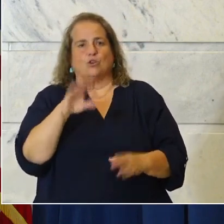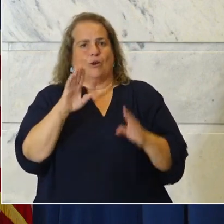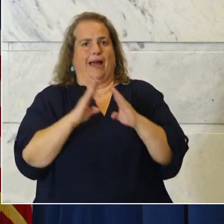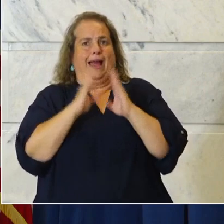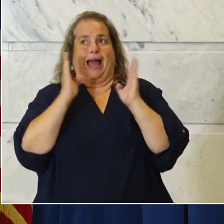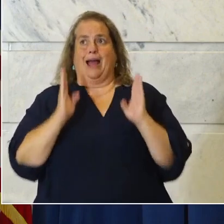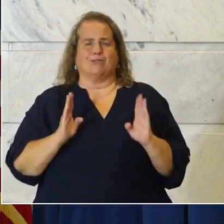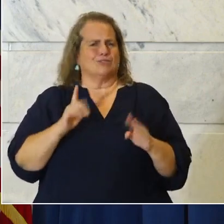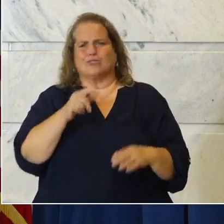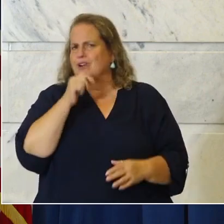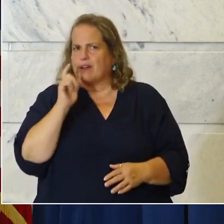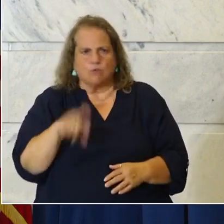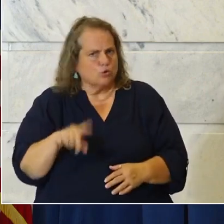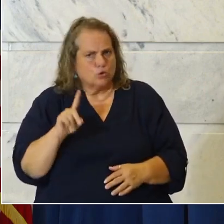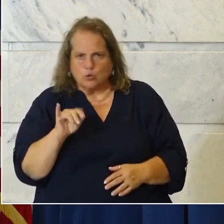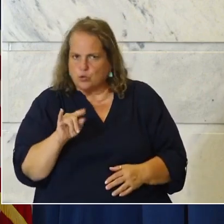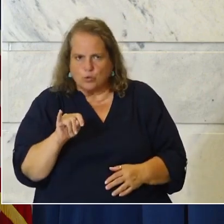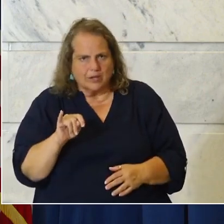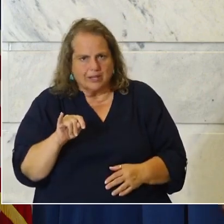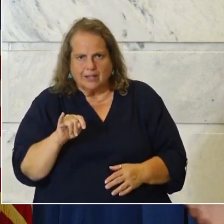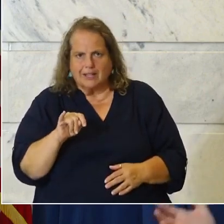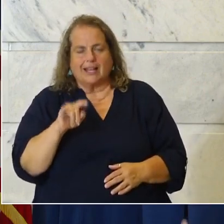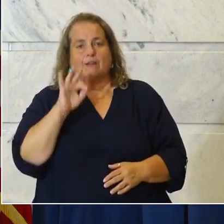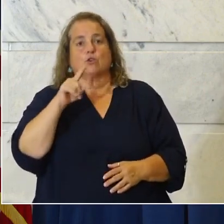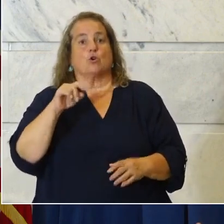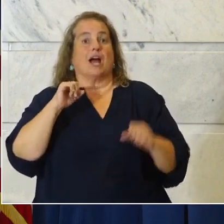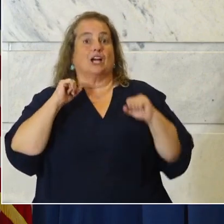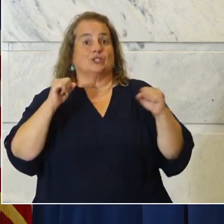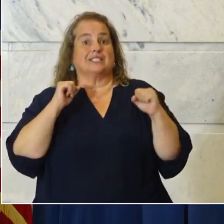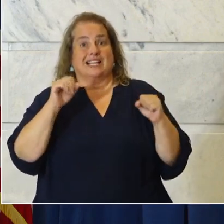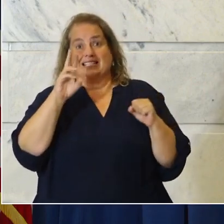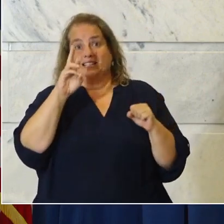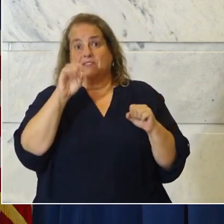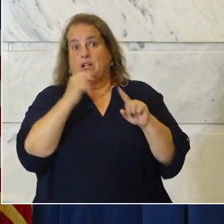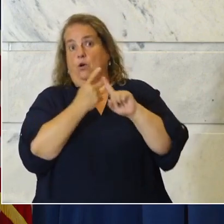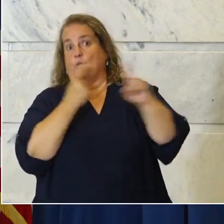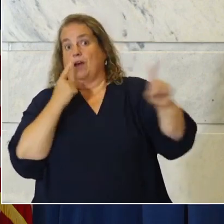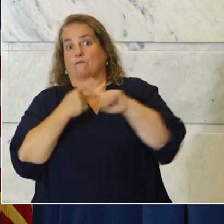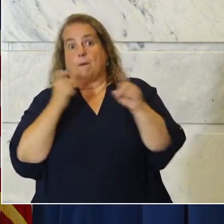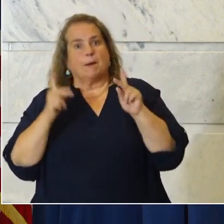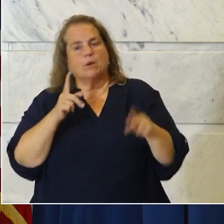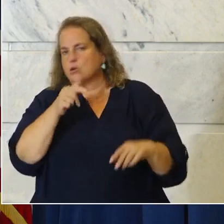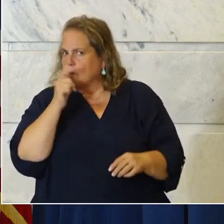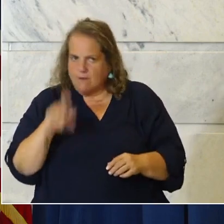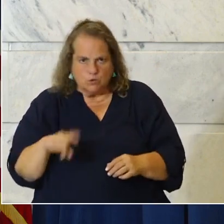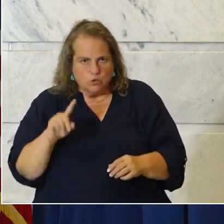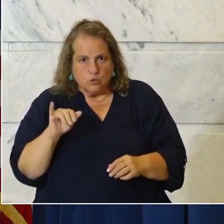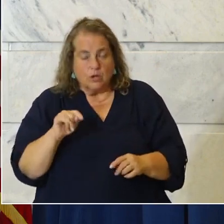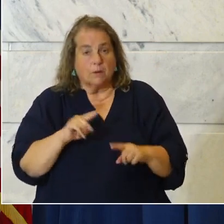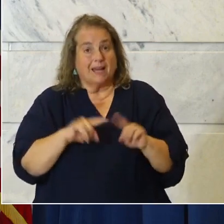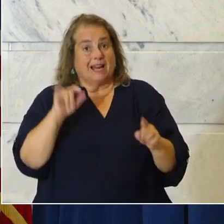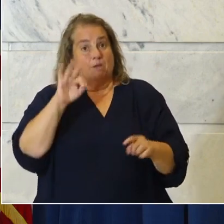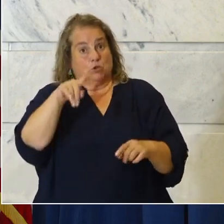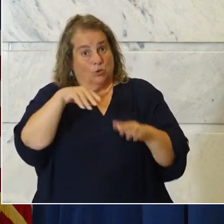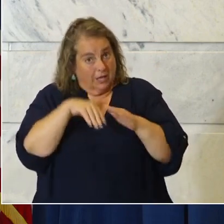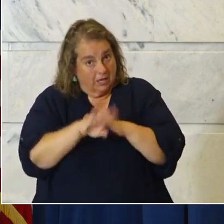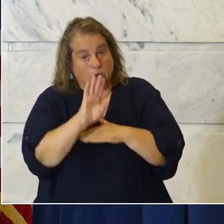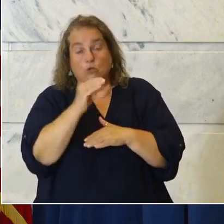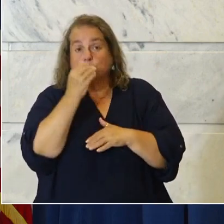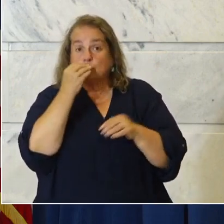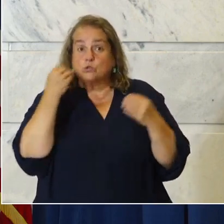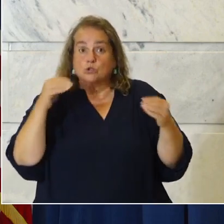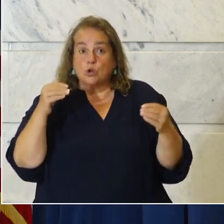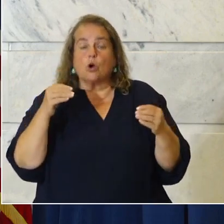in your house, you certainly don't have to do it. If you're exercising and six feet away from people, you don't have to do it. But if you're going to the grocery store,